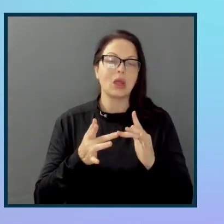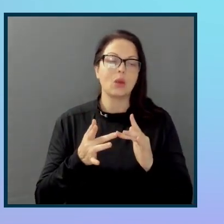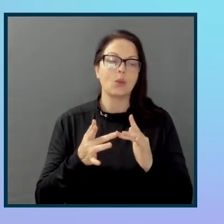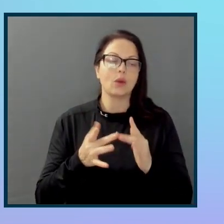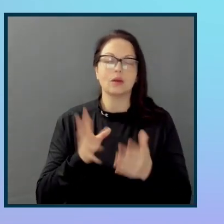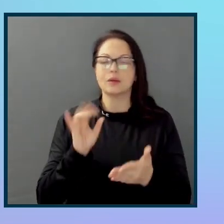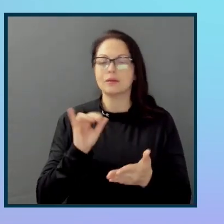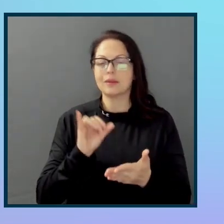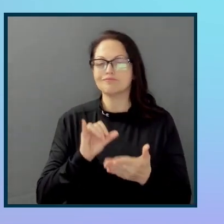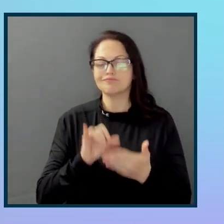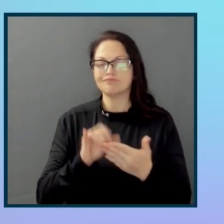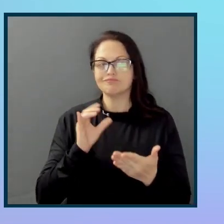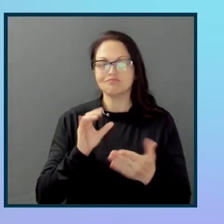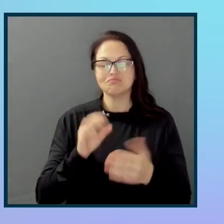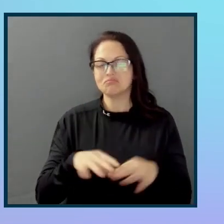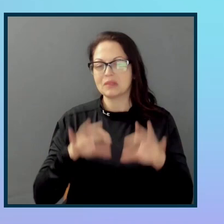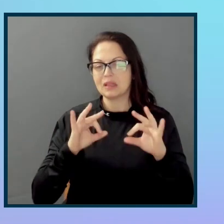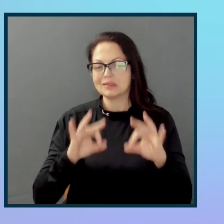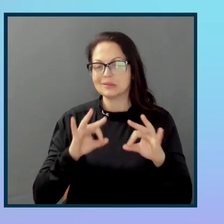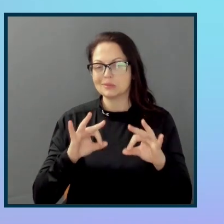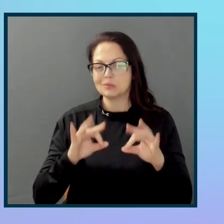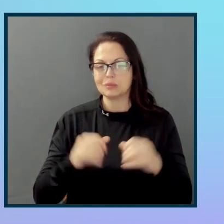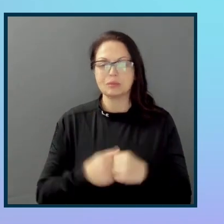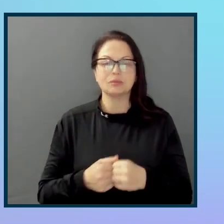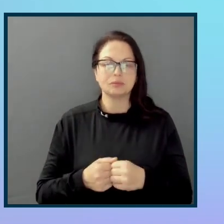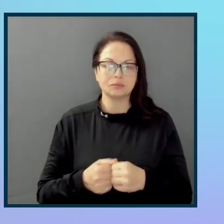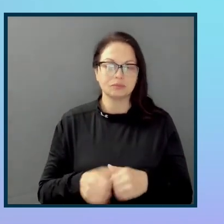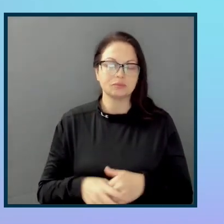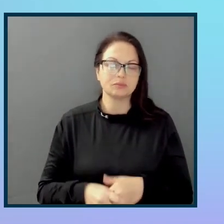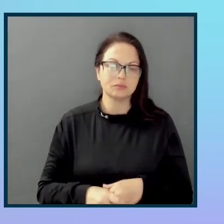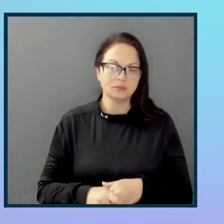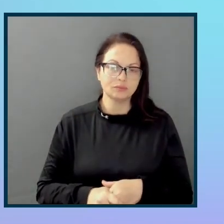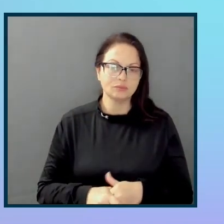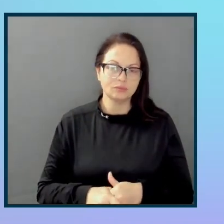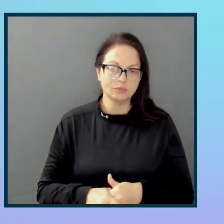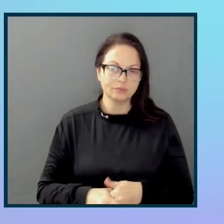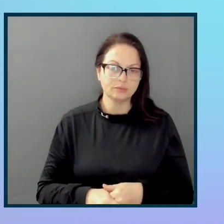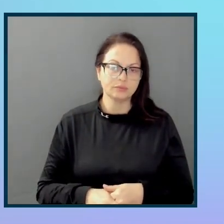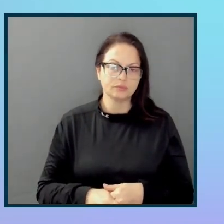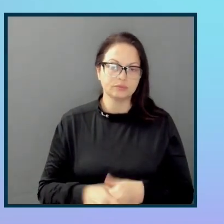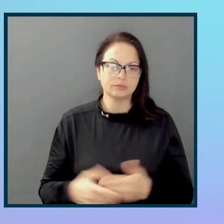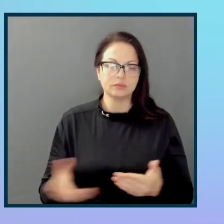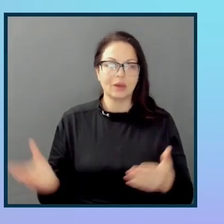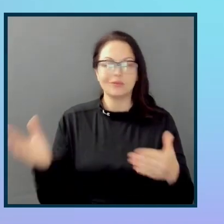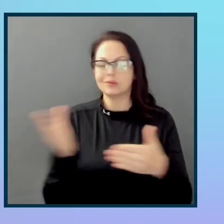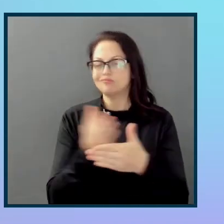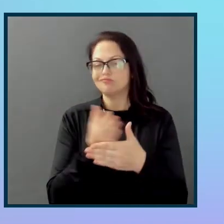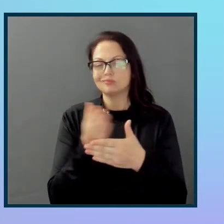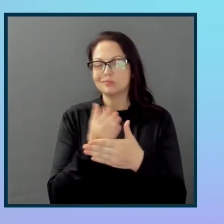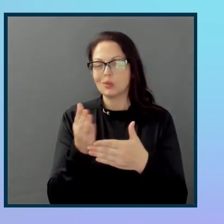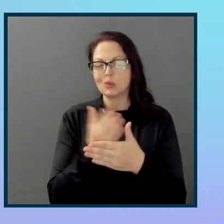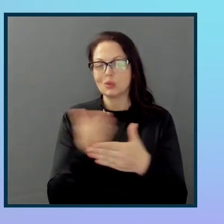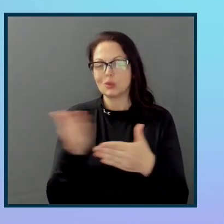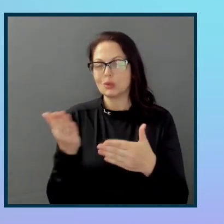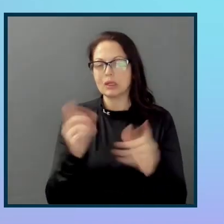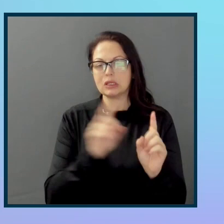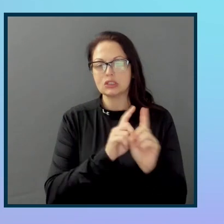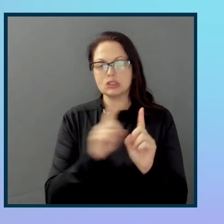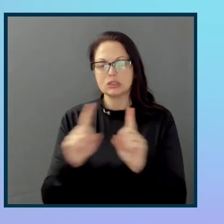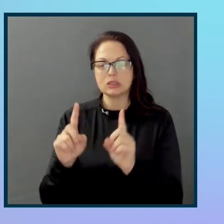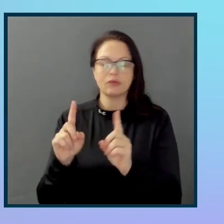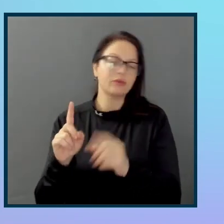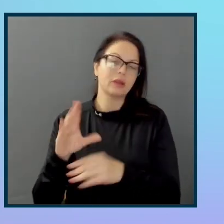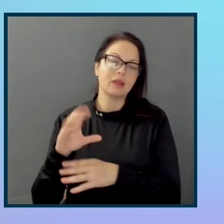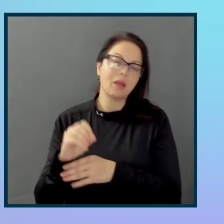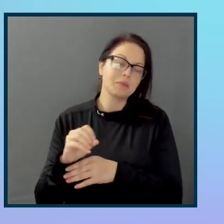excellent group of people who come together from some, a whole range of different companies. And there's some with very established champions networks,